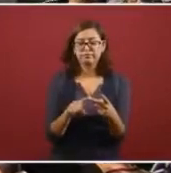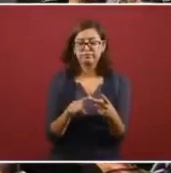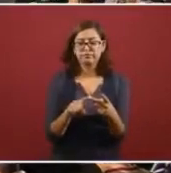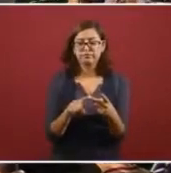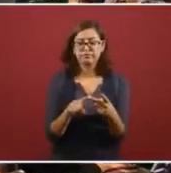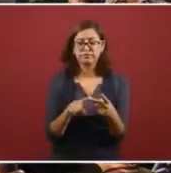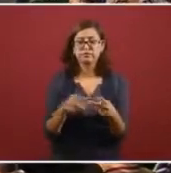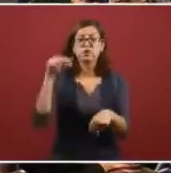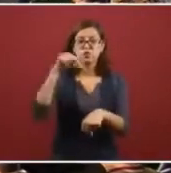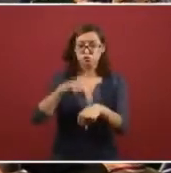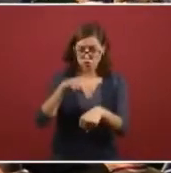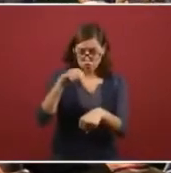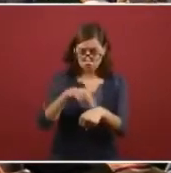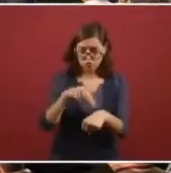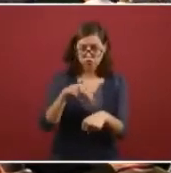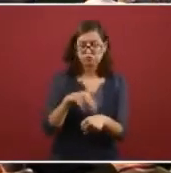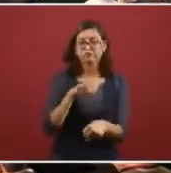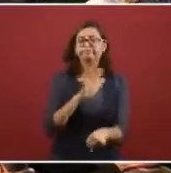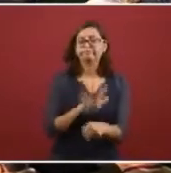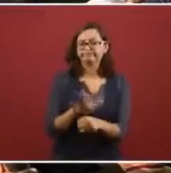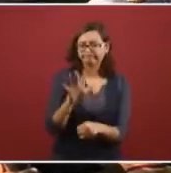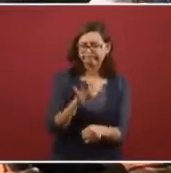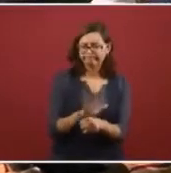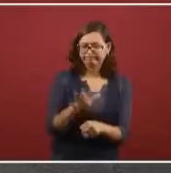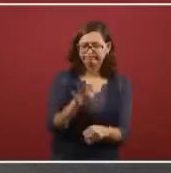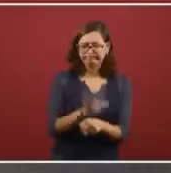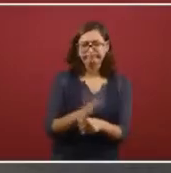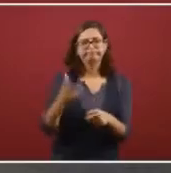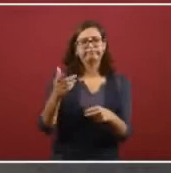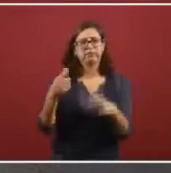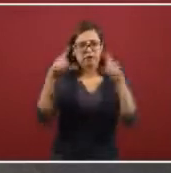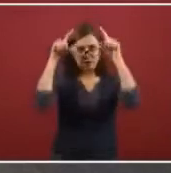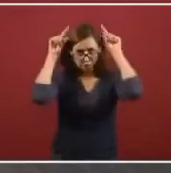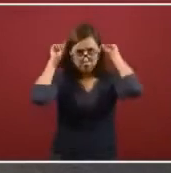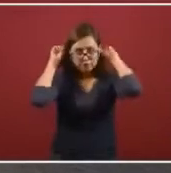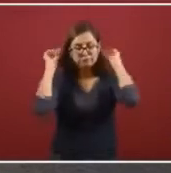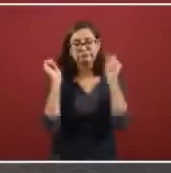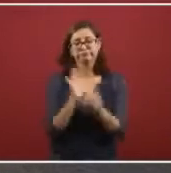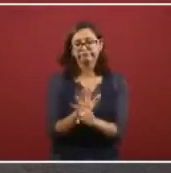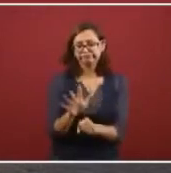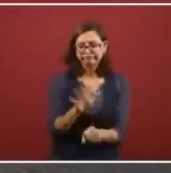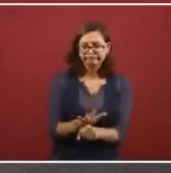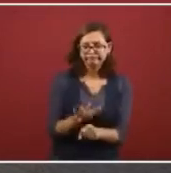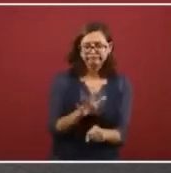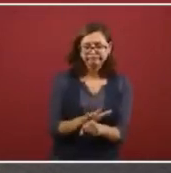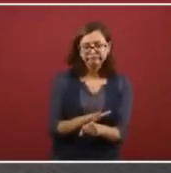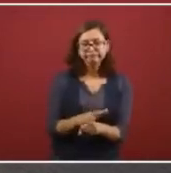that there not be a shortage of doctors and nurses,